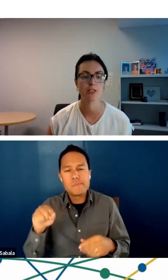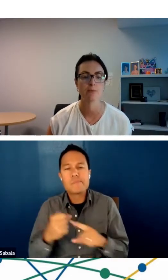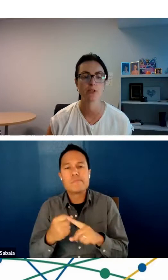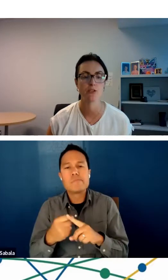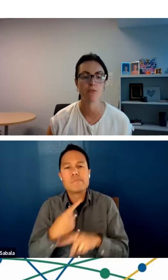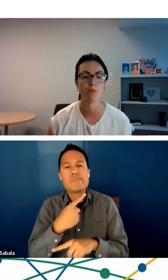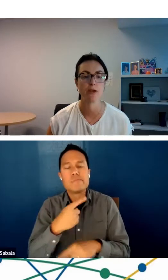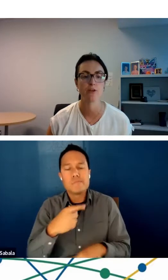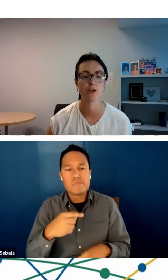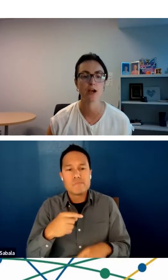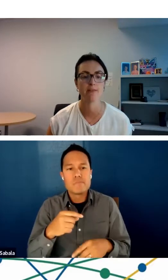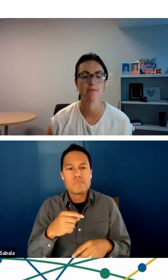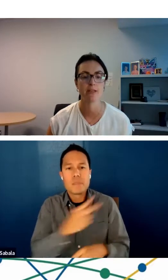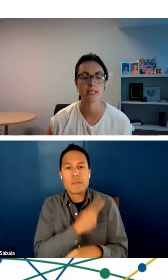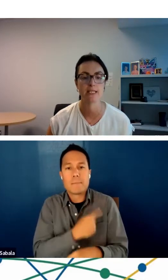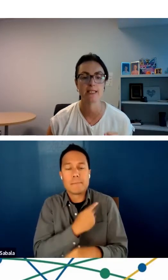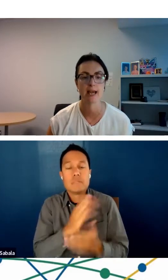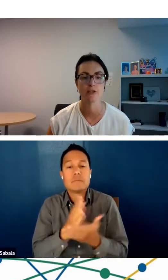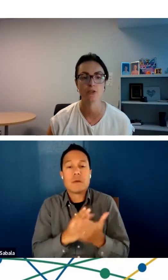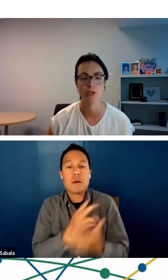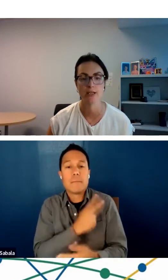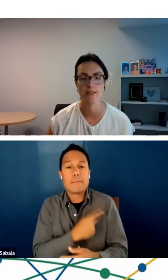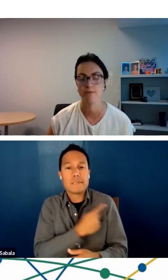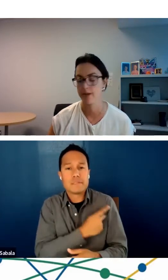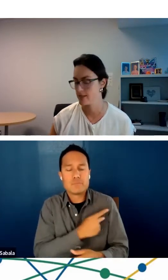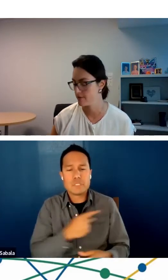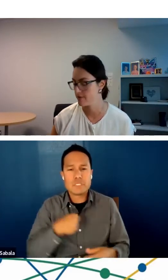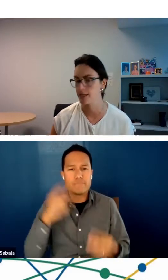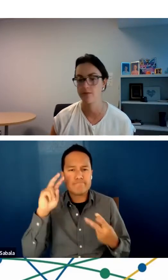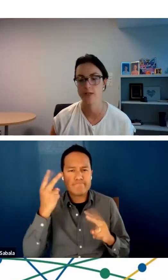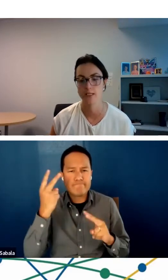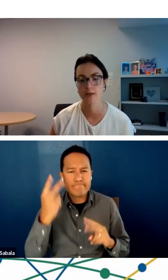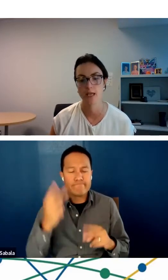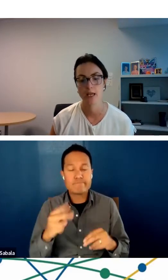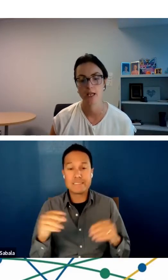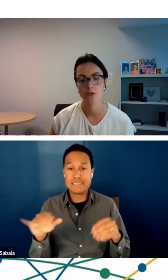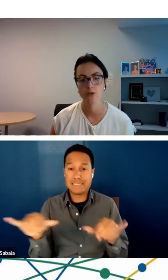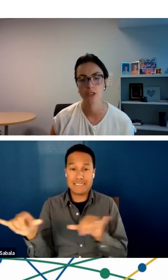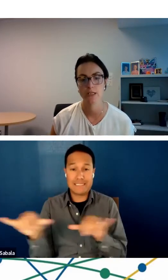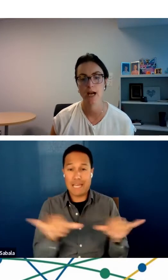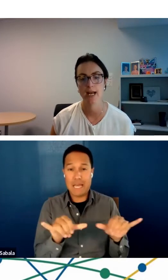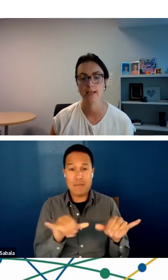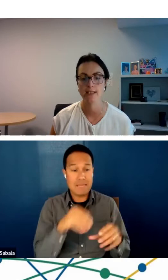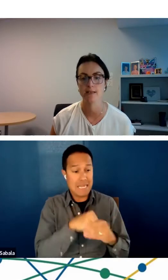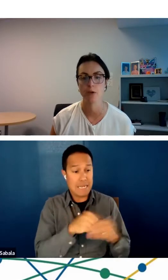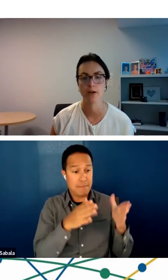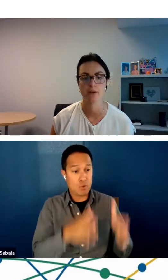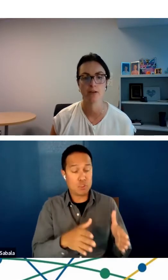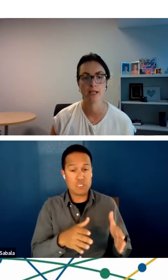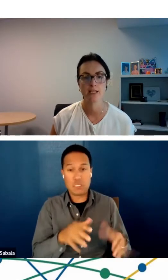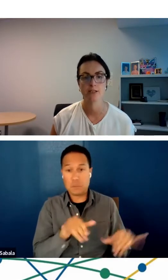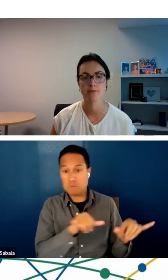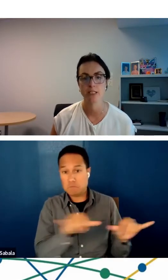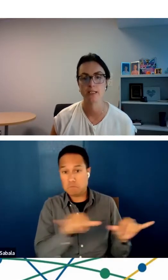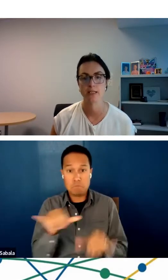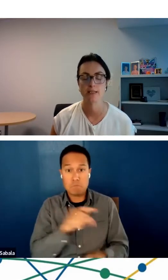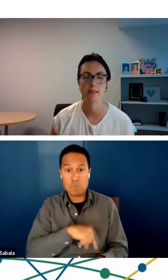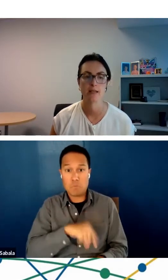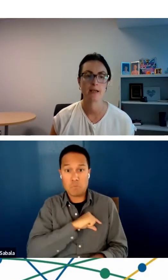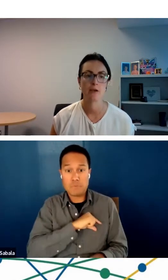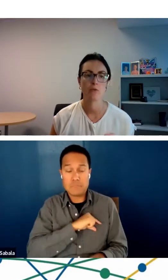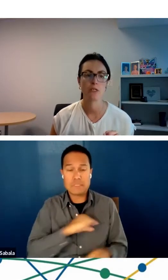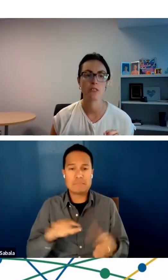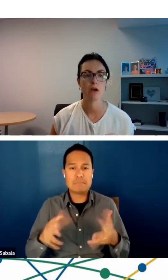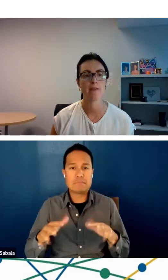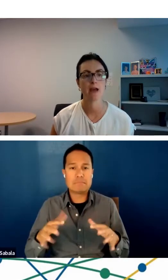patient's perceptions of whether or not the visit is as good as a face-to-face visit. And so just to highlight some other differences,